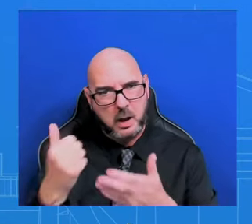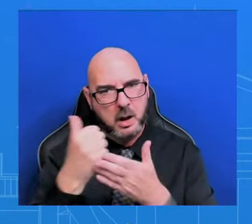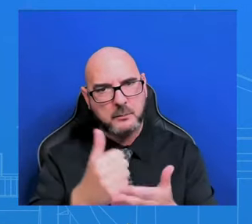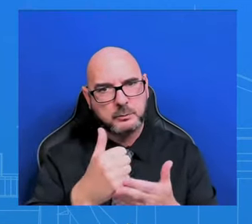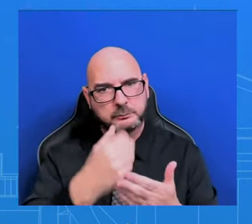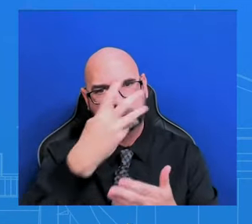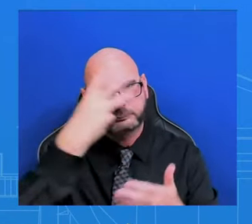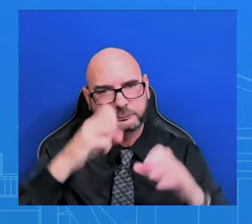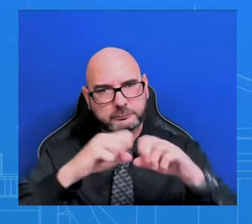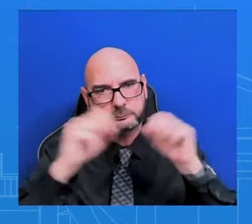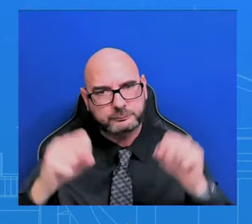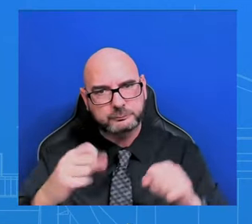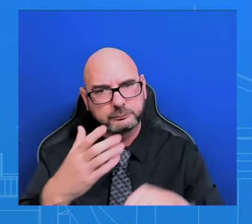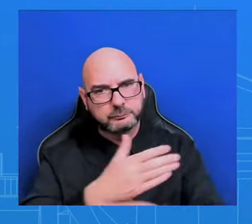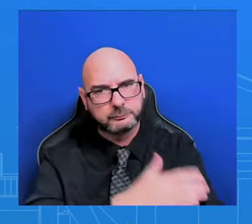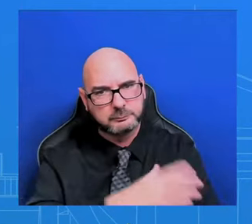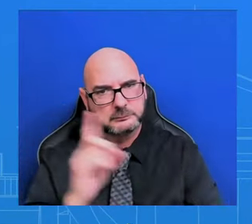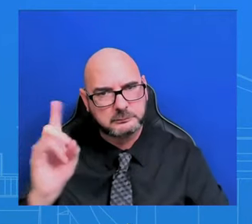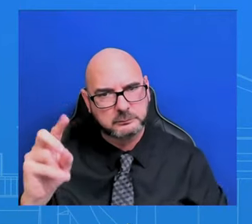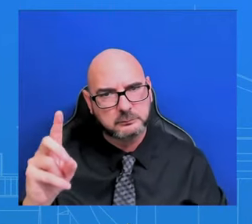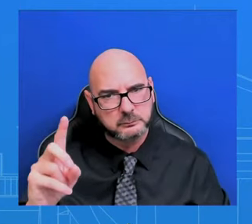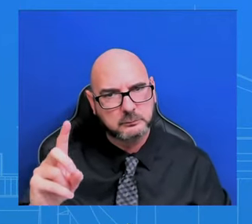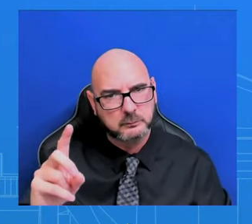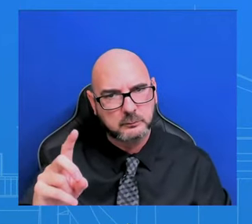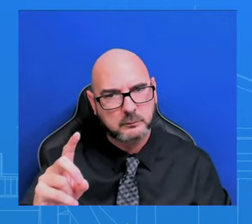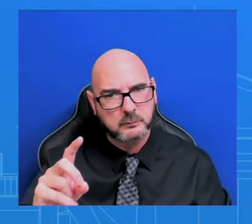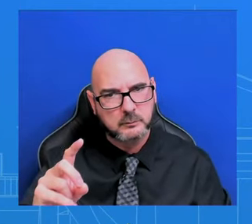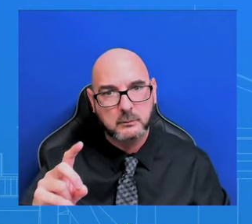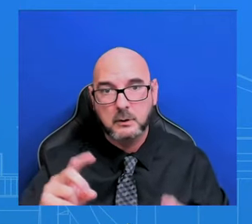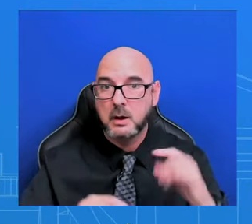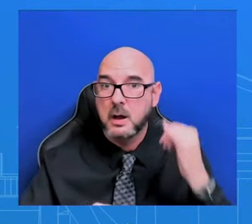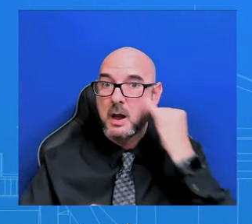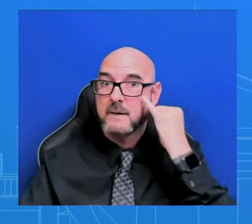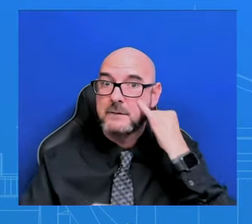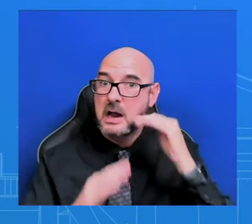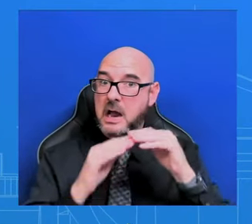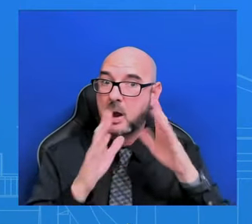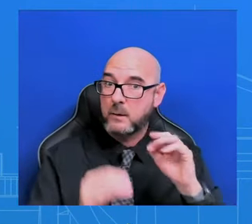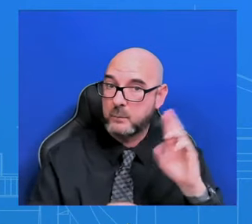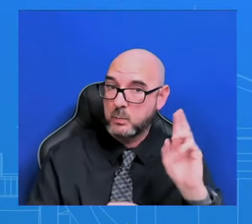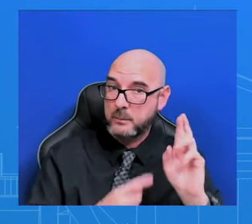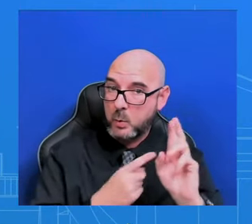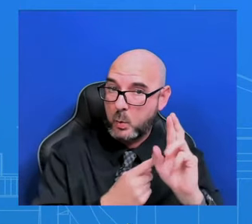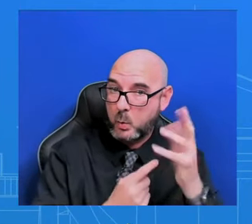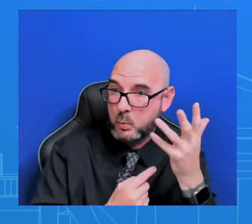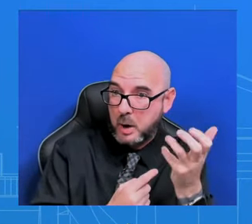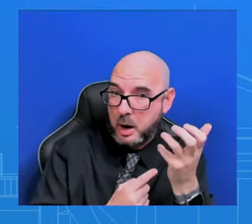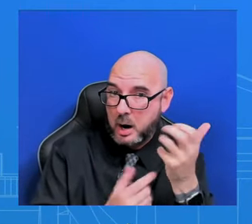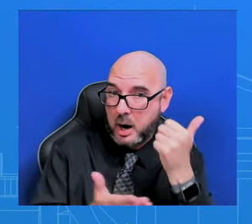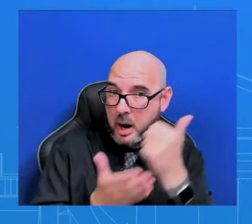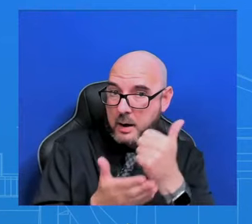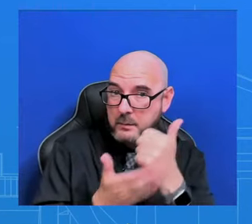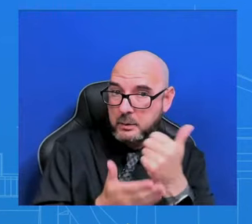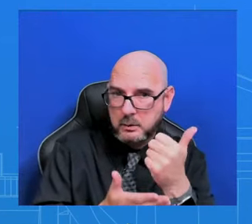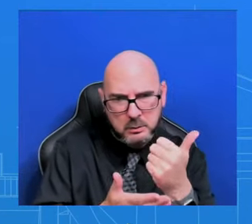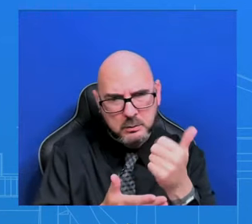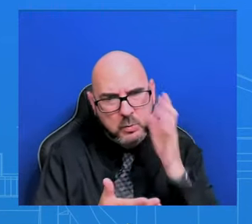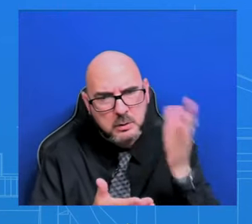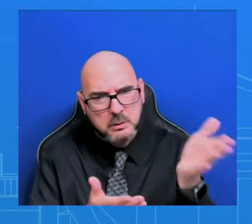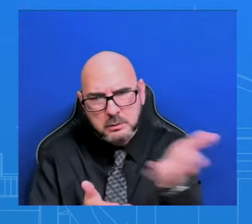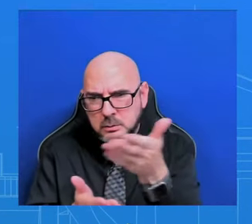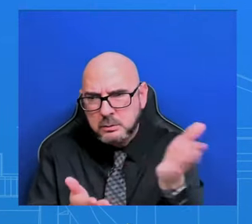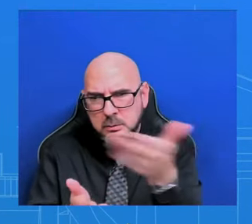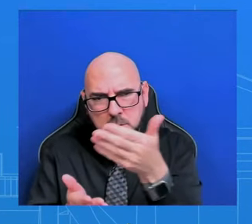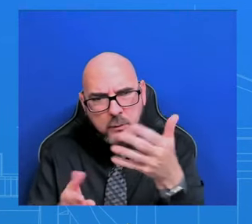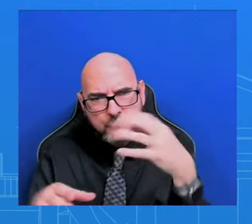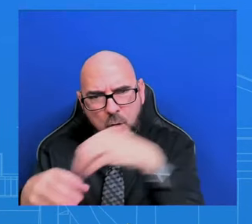if they aren't real about this, if they want to fix this problem, then they would get involved. They would get involved, but they haven't, right? You heard me